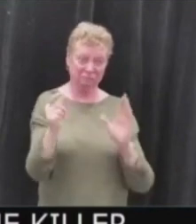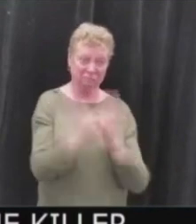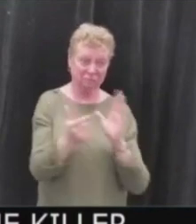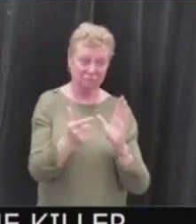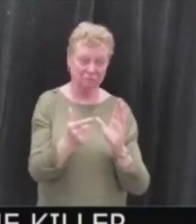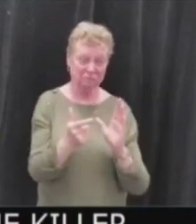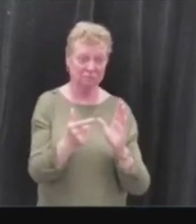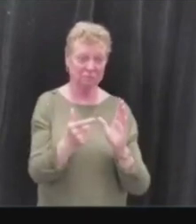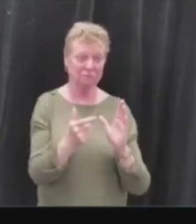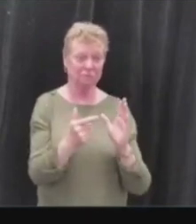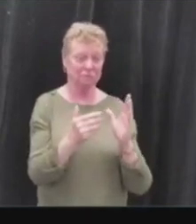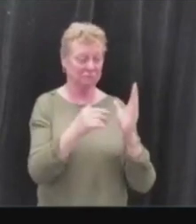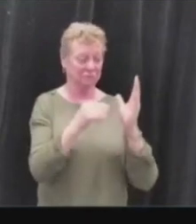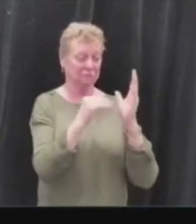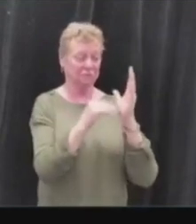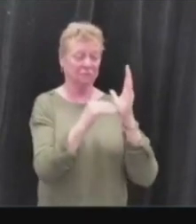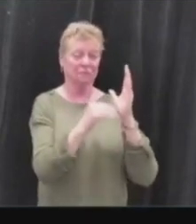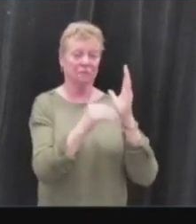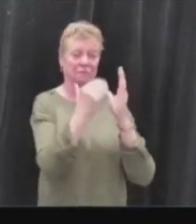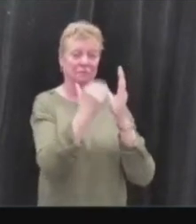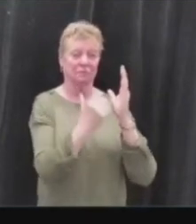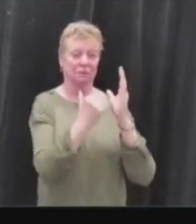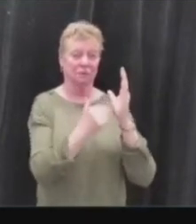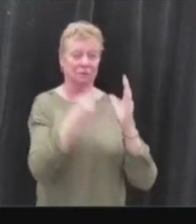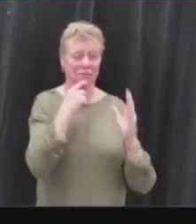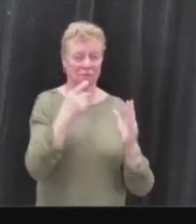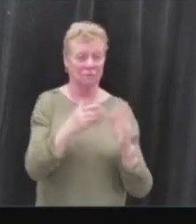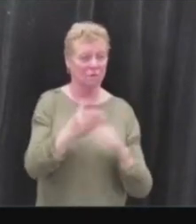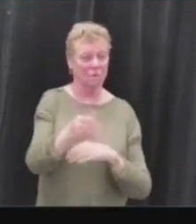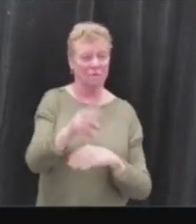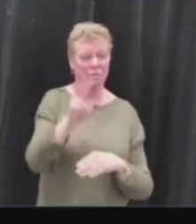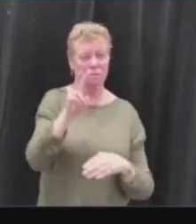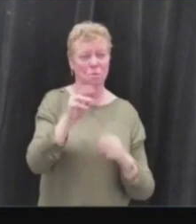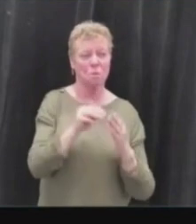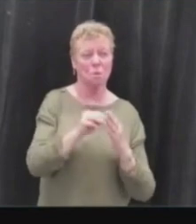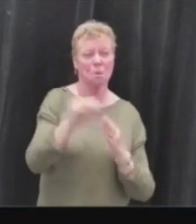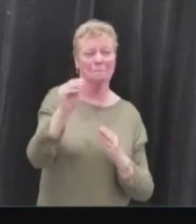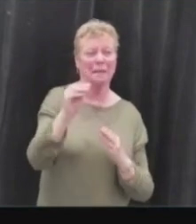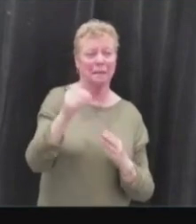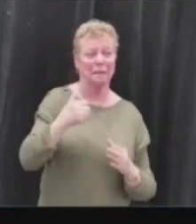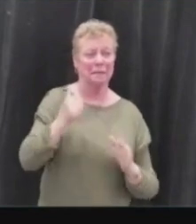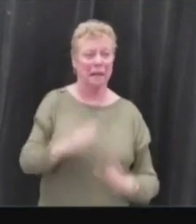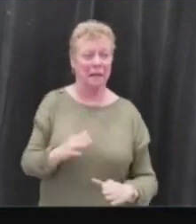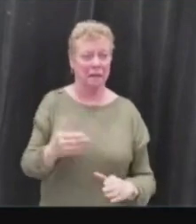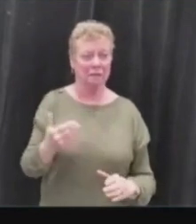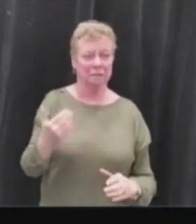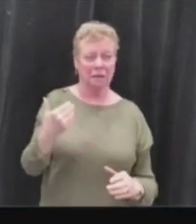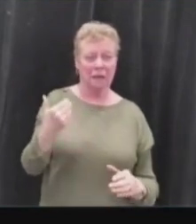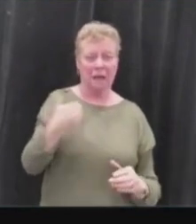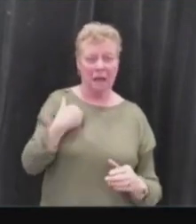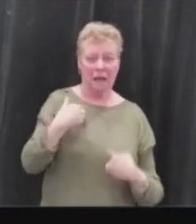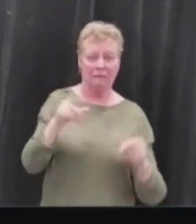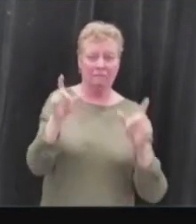bottom of page five, more than two million Canadians hold a possession and acquisition license now called the PAL.